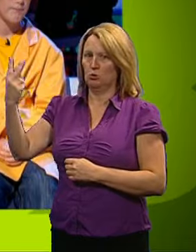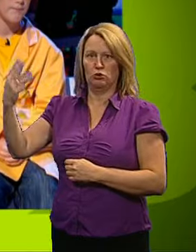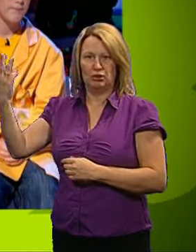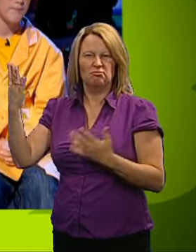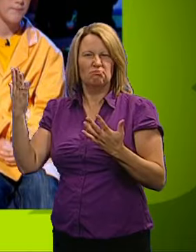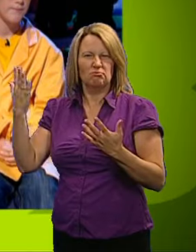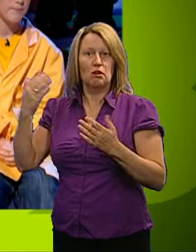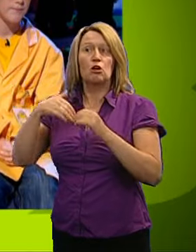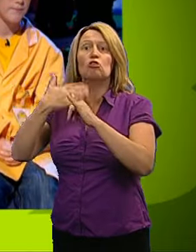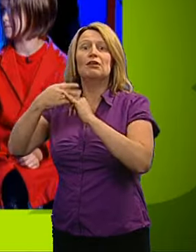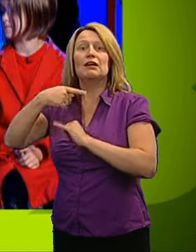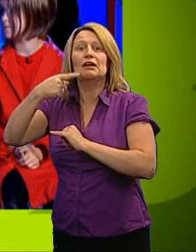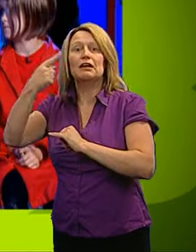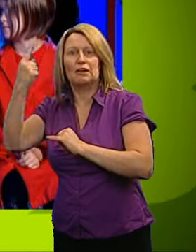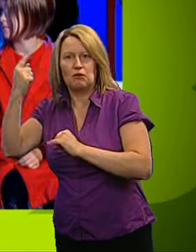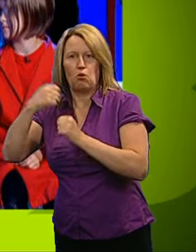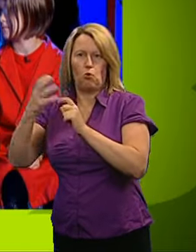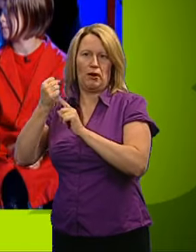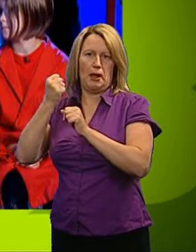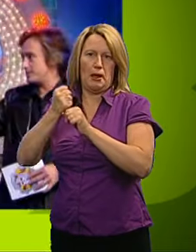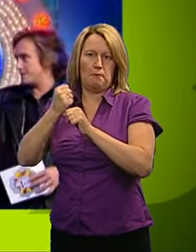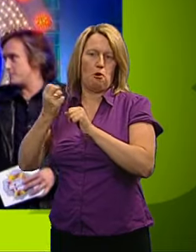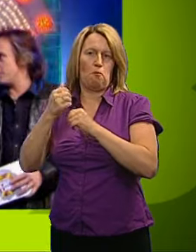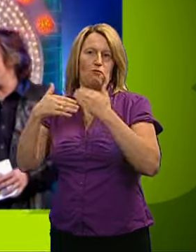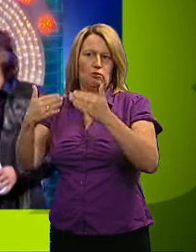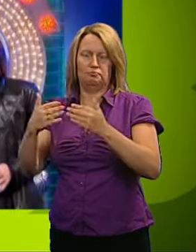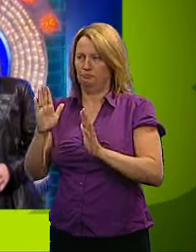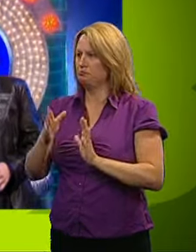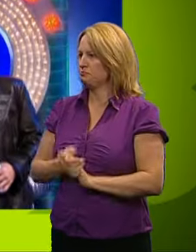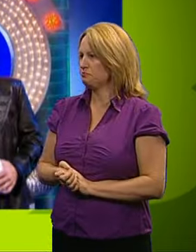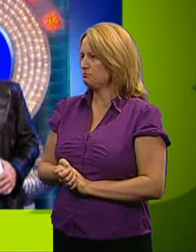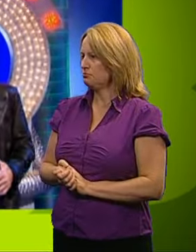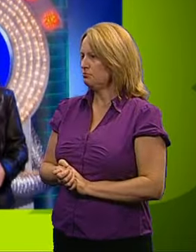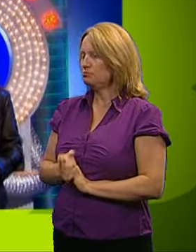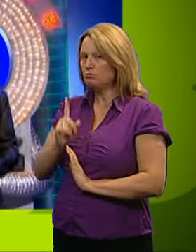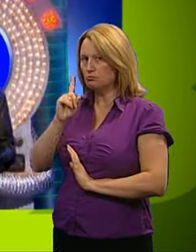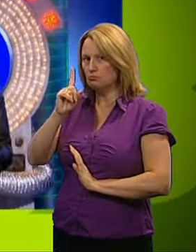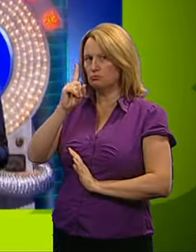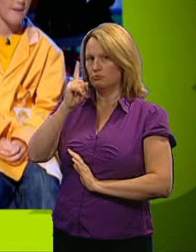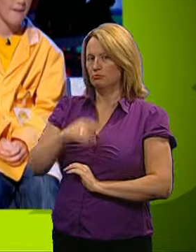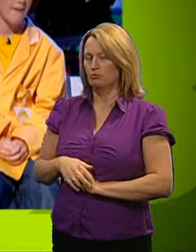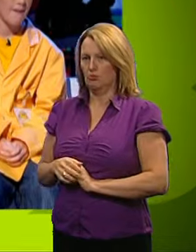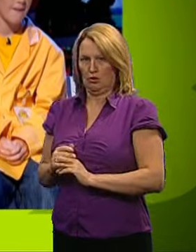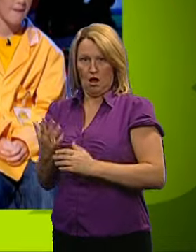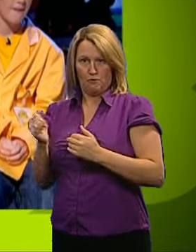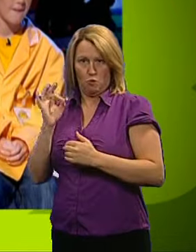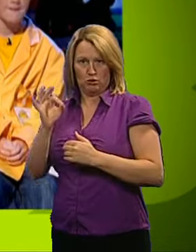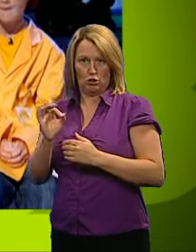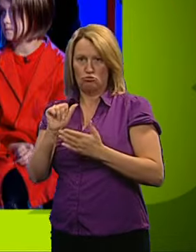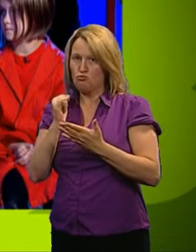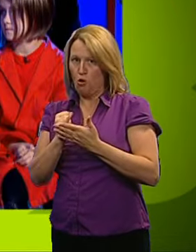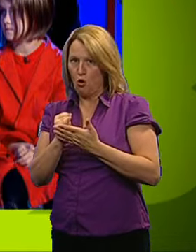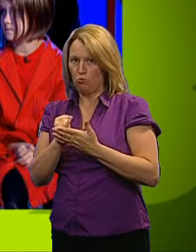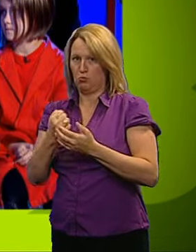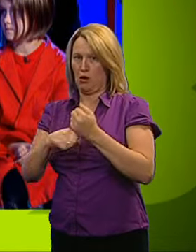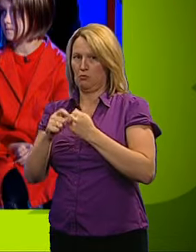team to get all three lights lit green, wins the game, takes a point, and we move on. But if you answer a question incorrectly,